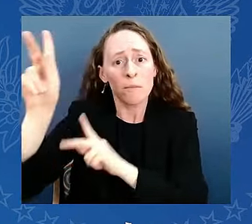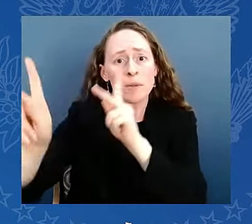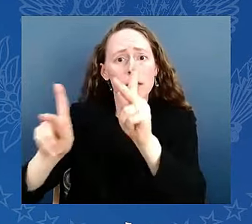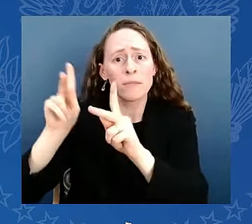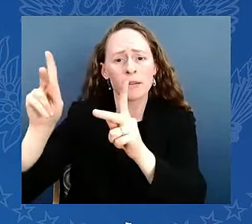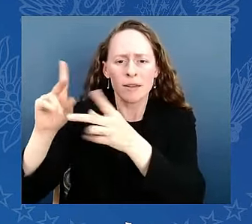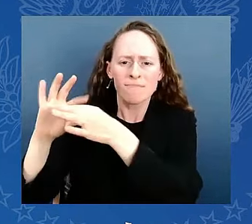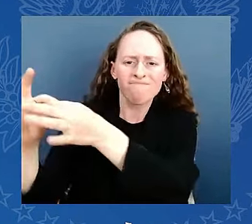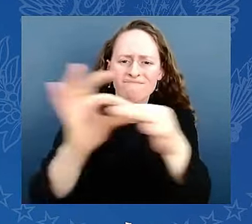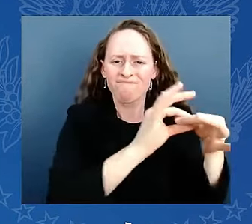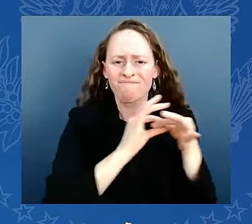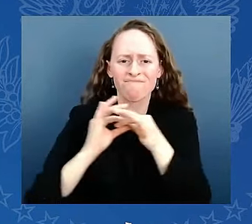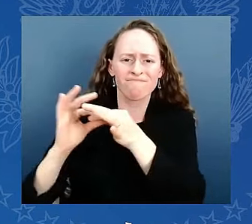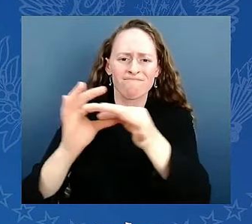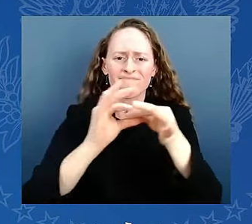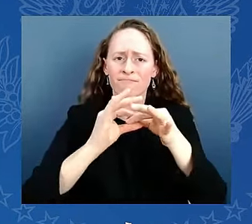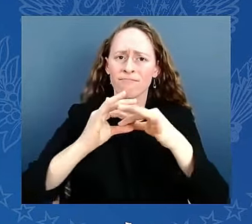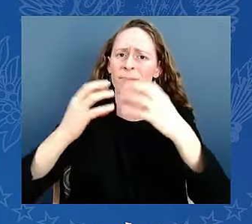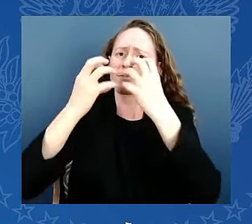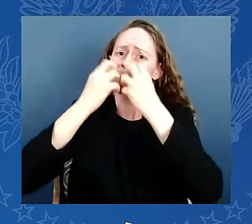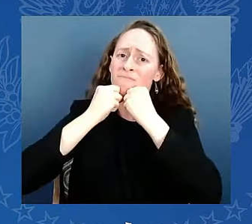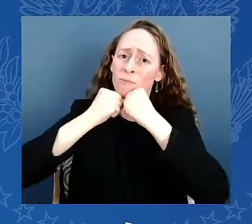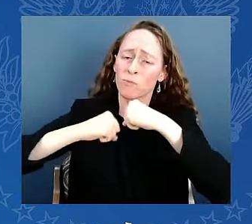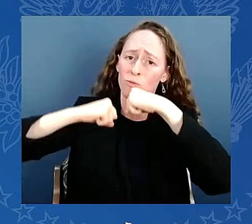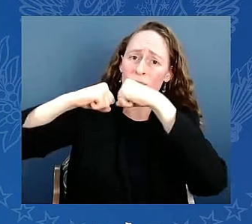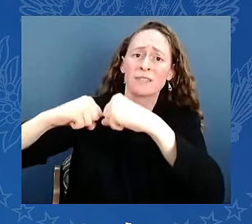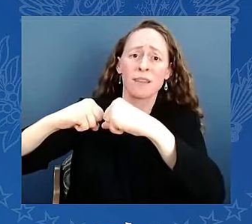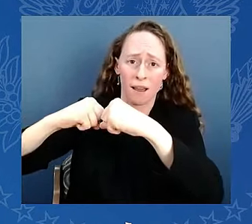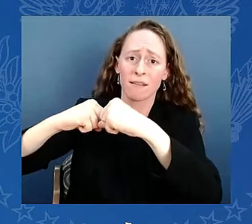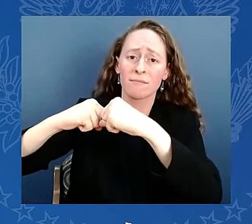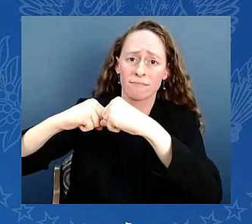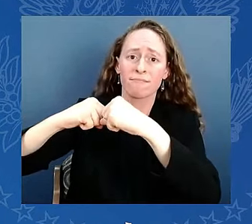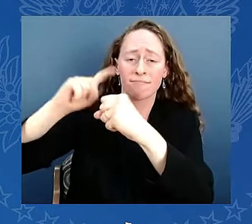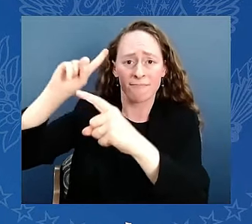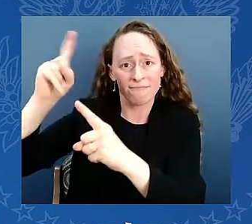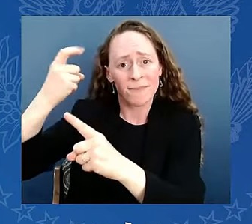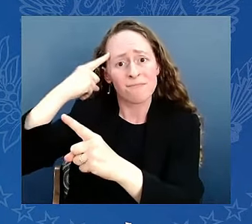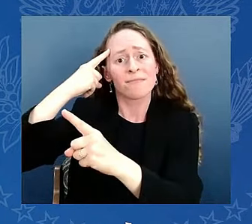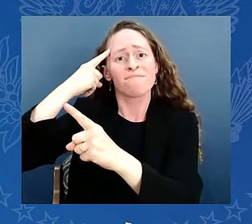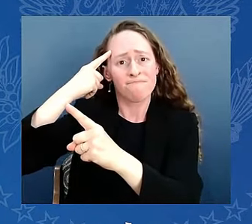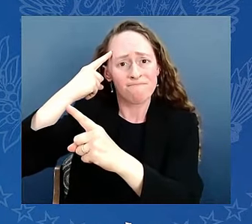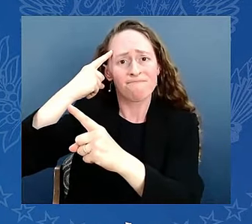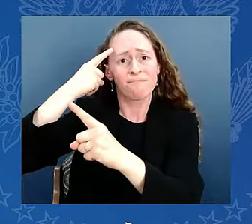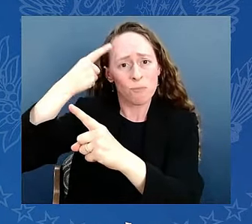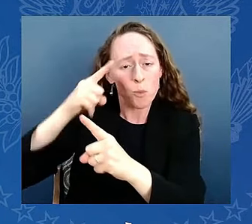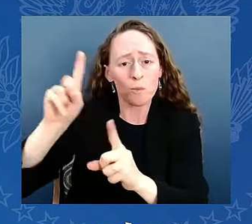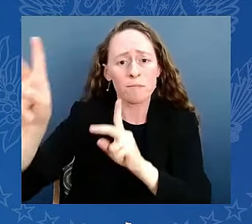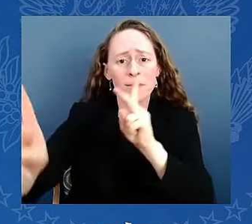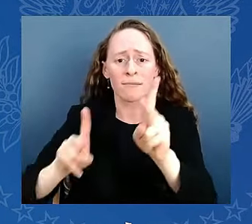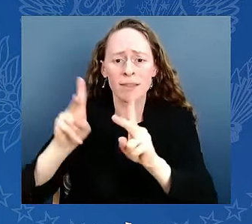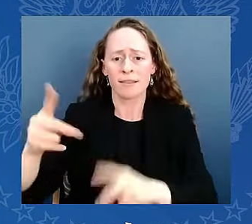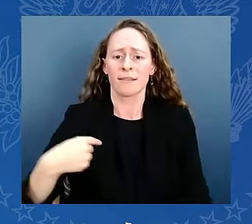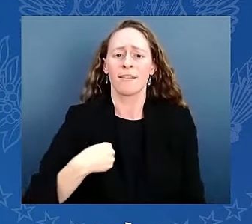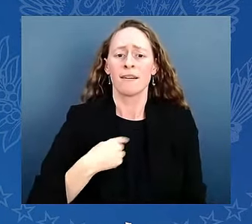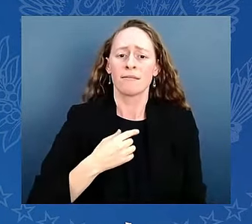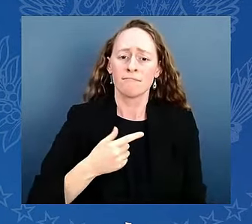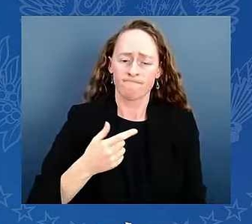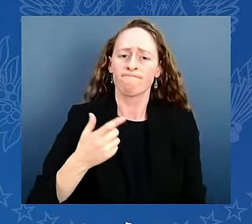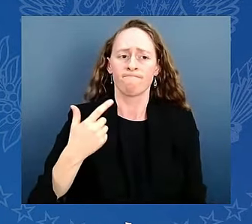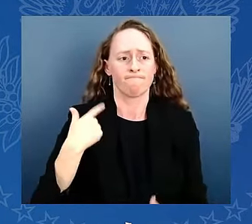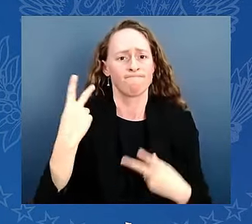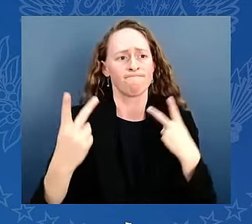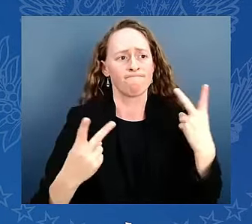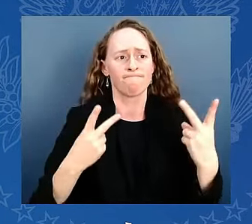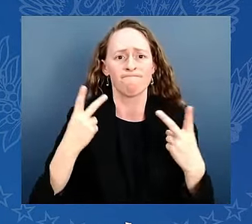need to unite my party in this critical endeavor. However, I believe my record as president, my